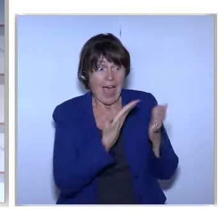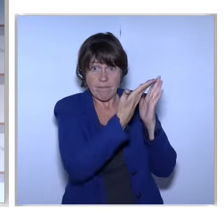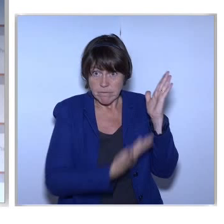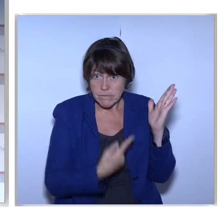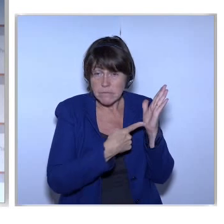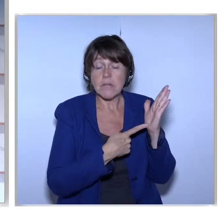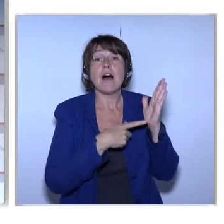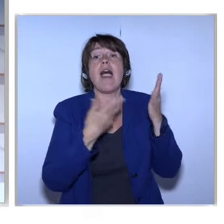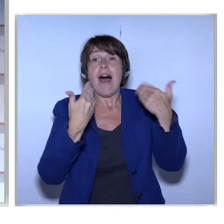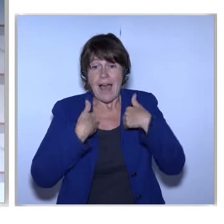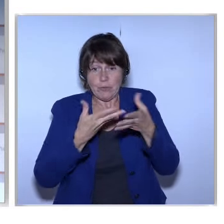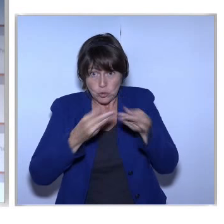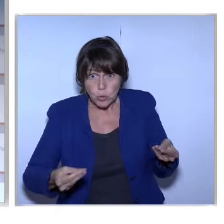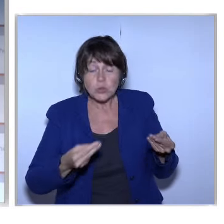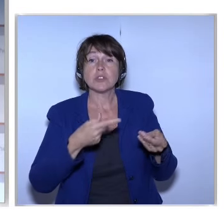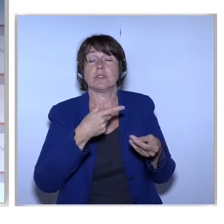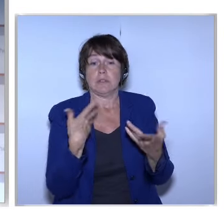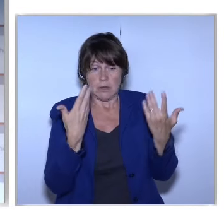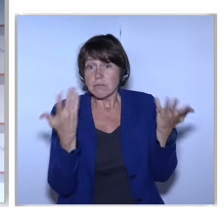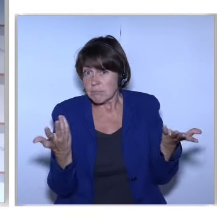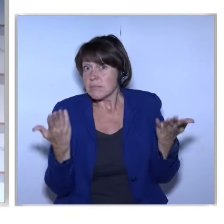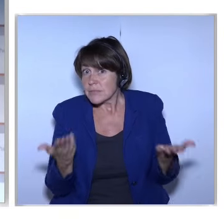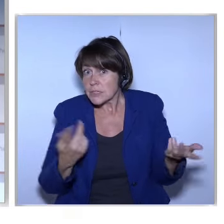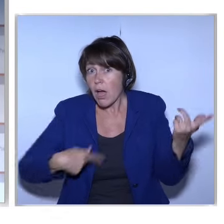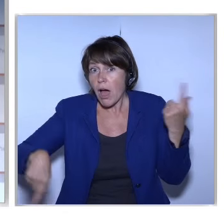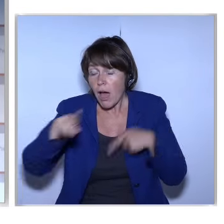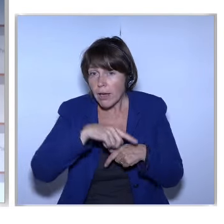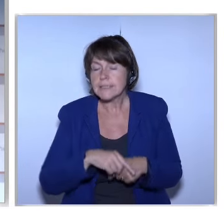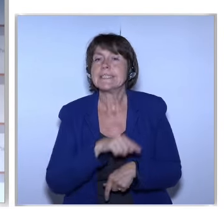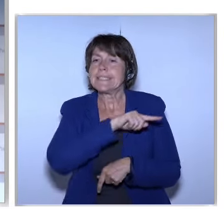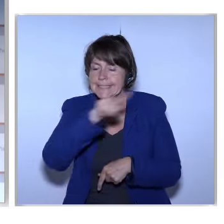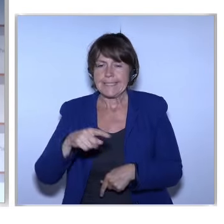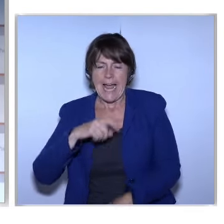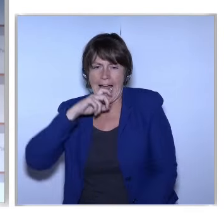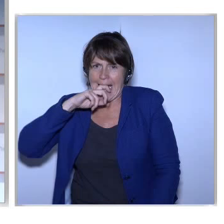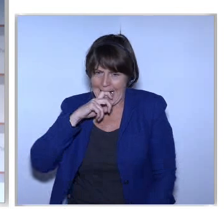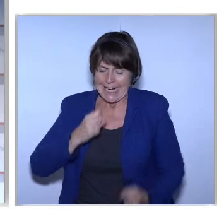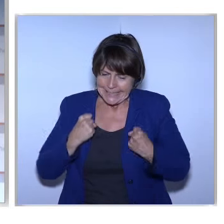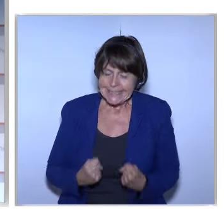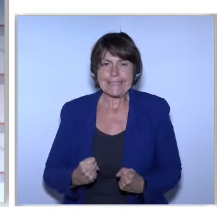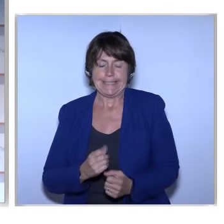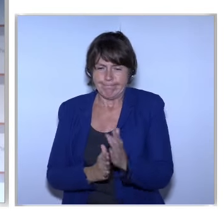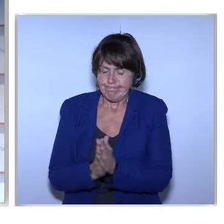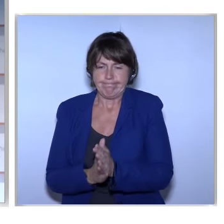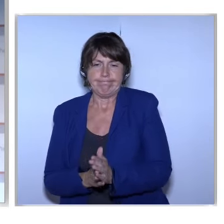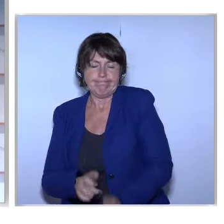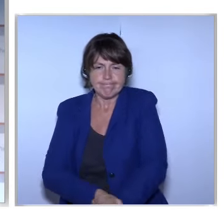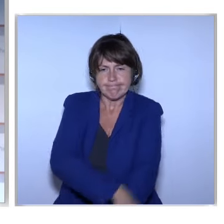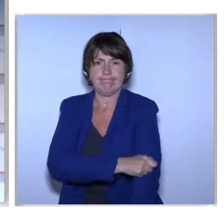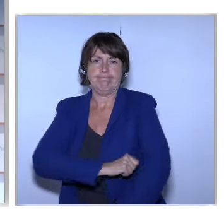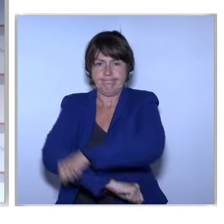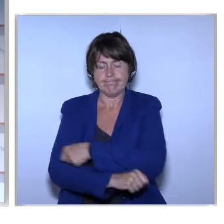Scalable Solutions Now We Need What We Call The Wheeling And Dealing To Take This Into The Member States